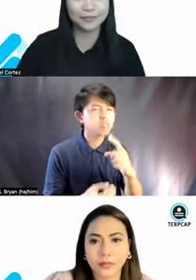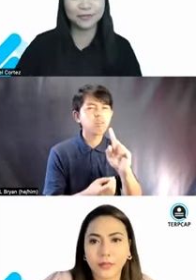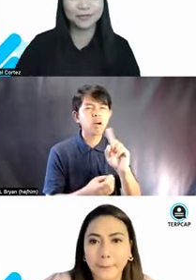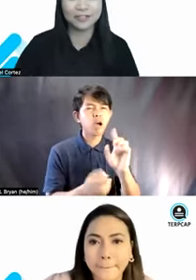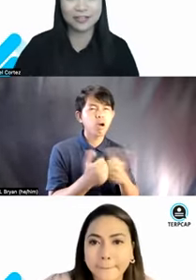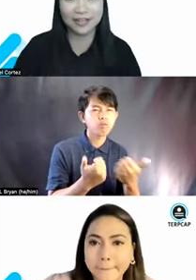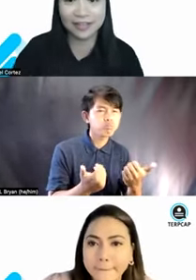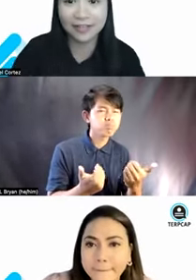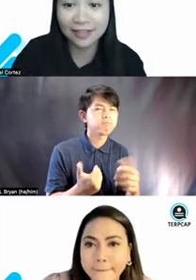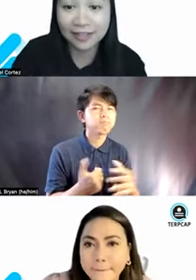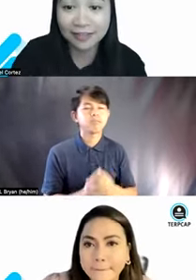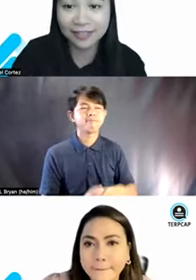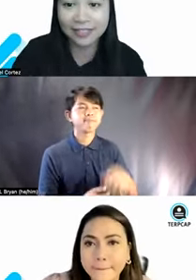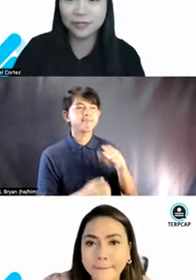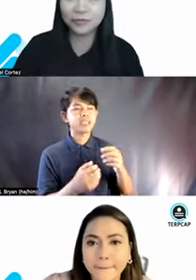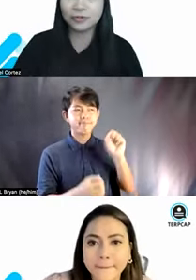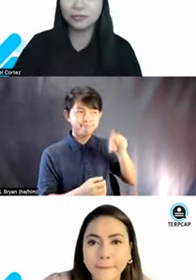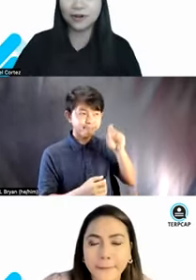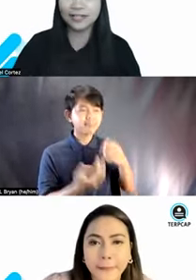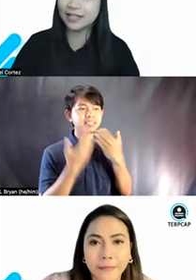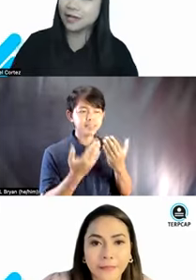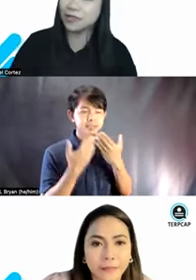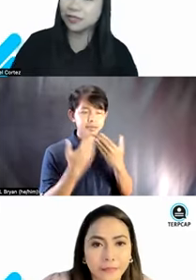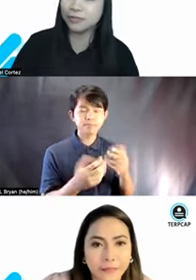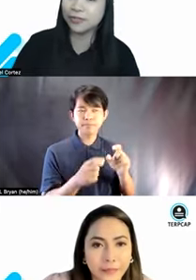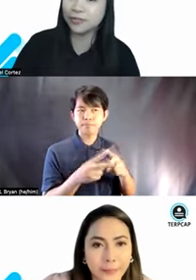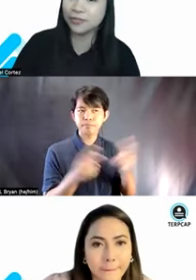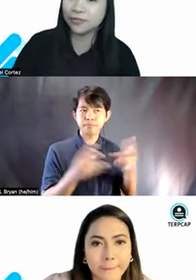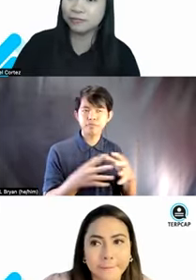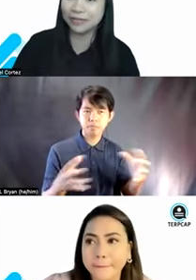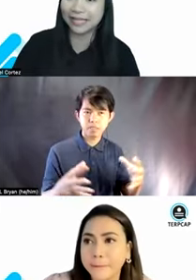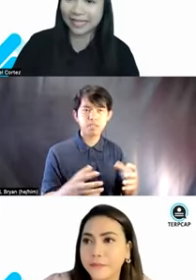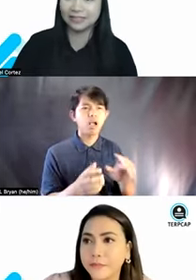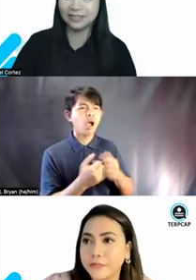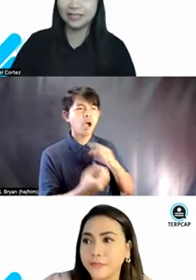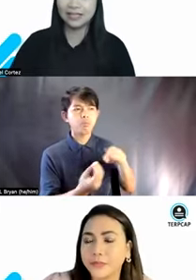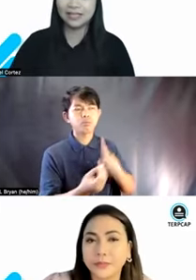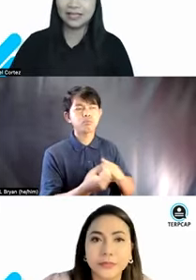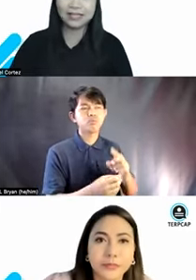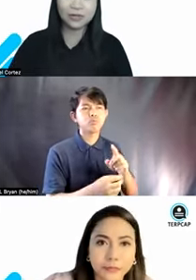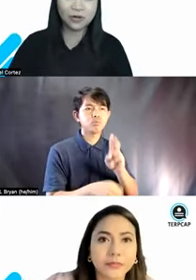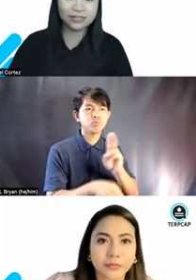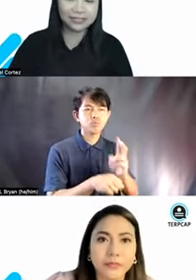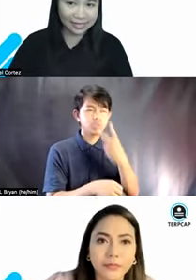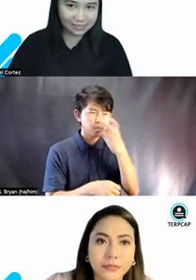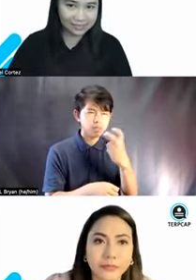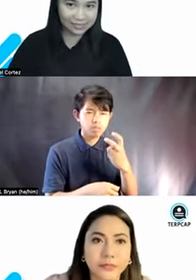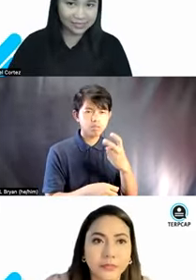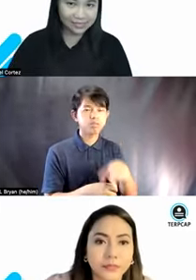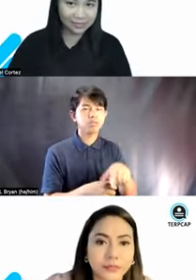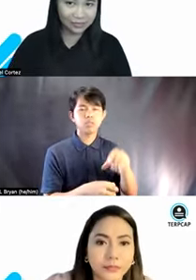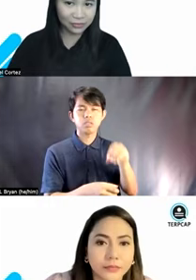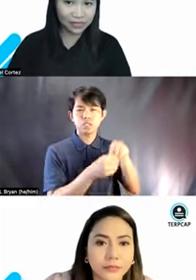thank you very much, Sila. So regarding language, what about the use of blind in context